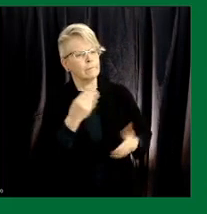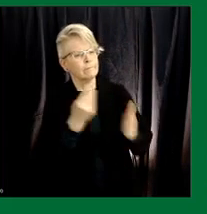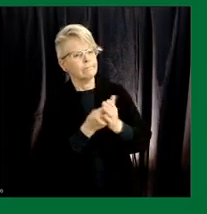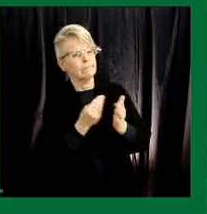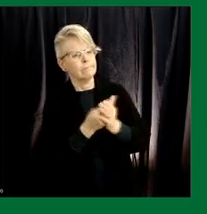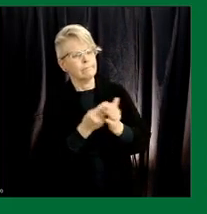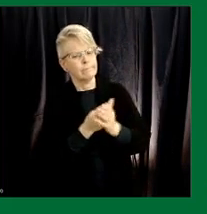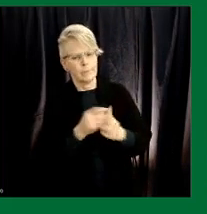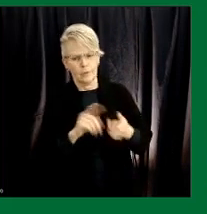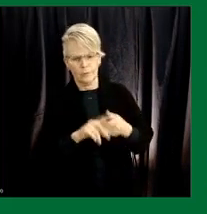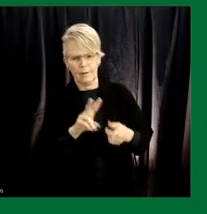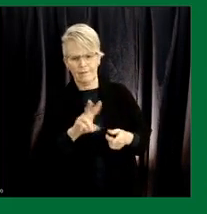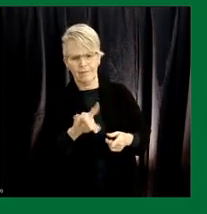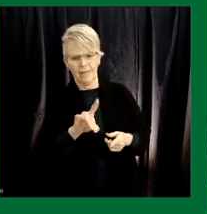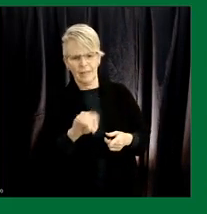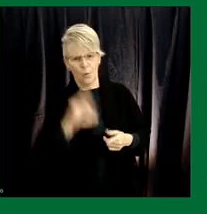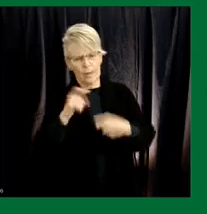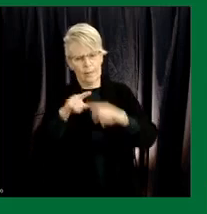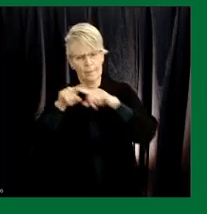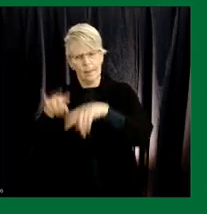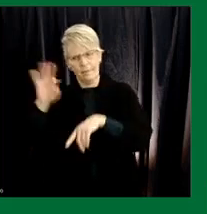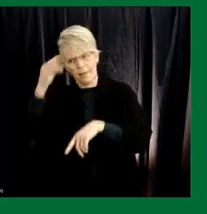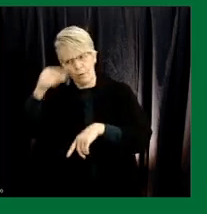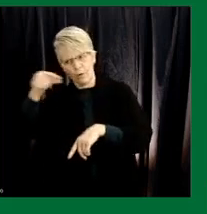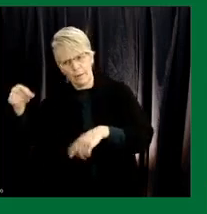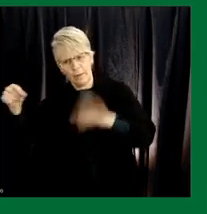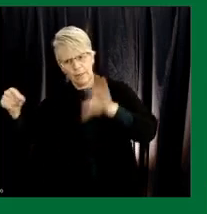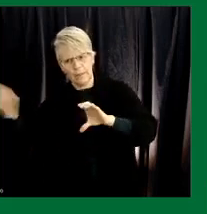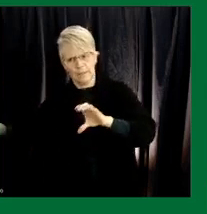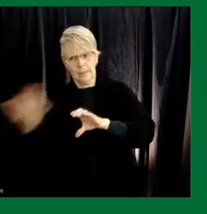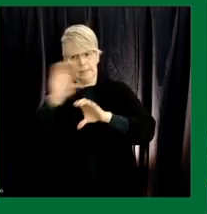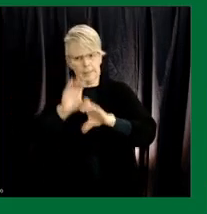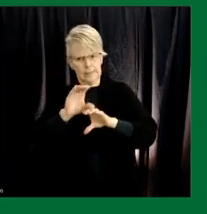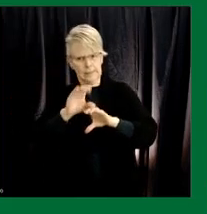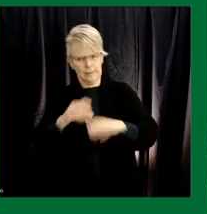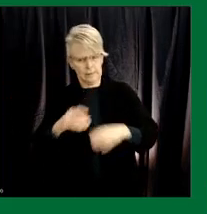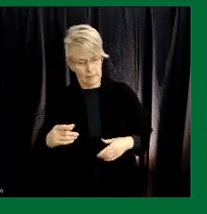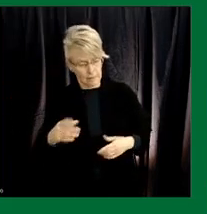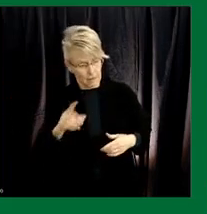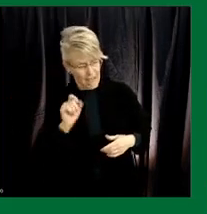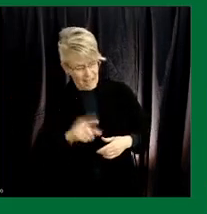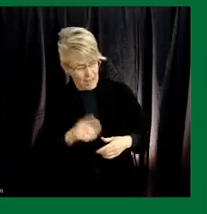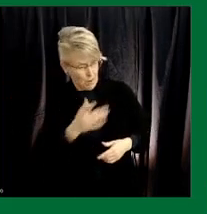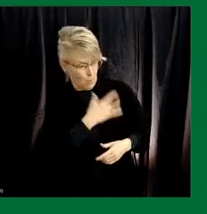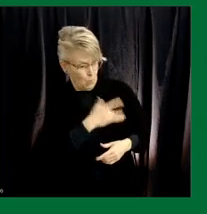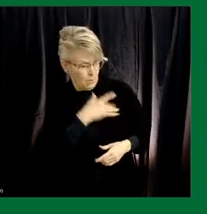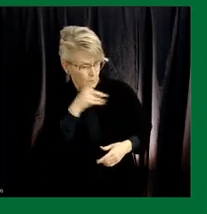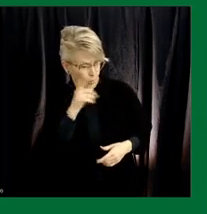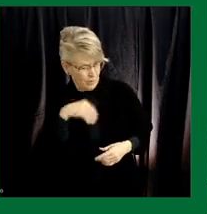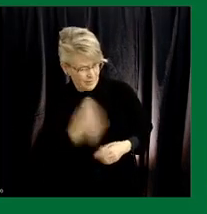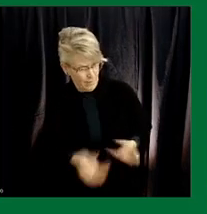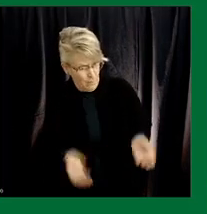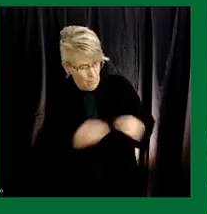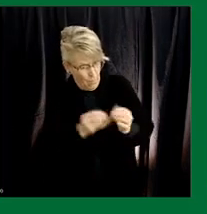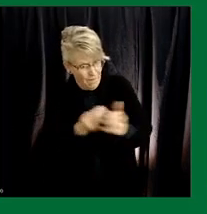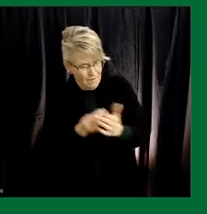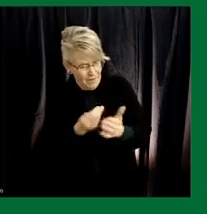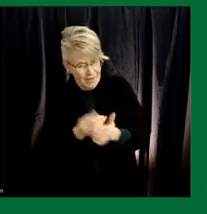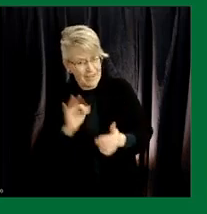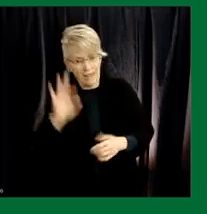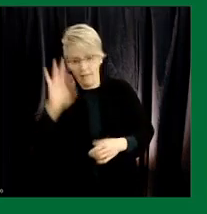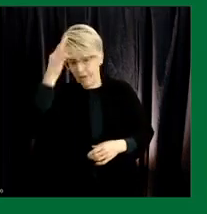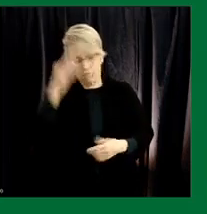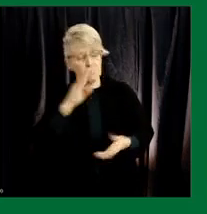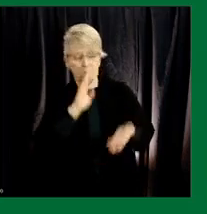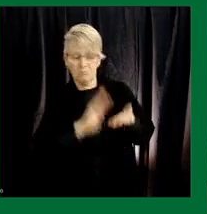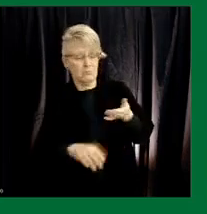contingent on federal government also providing funding and would the province consider providing more funding if the feds don't come up with